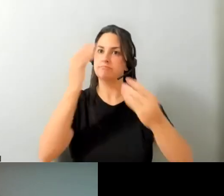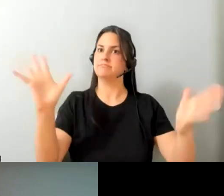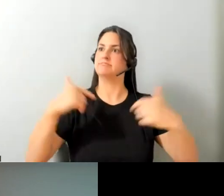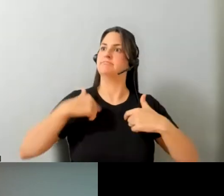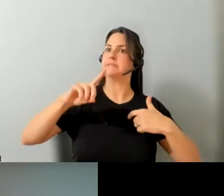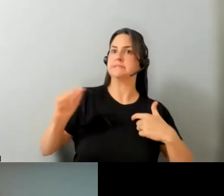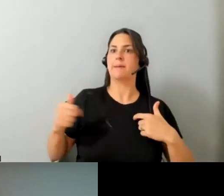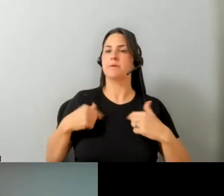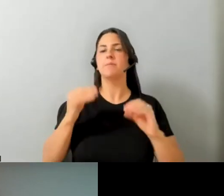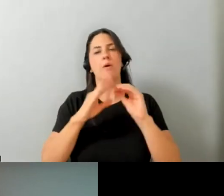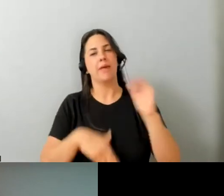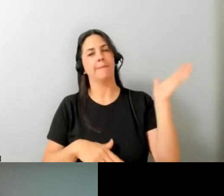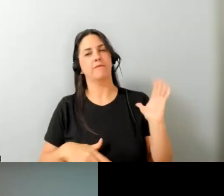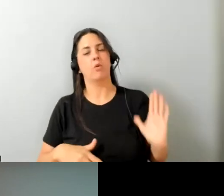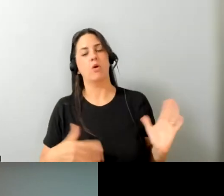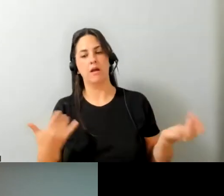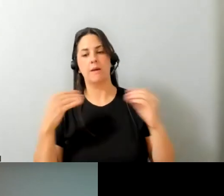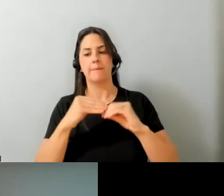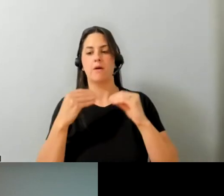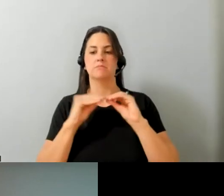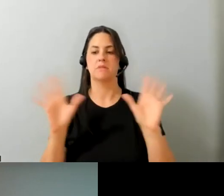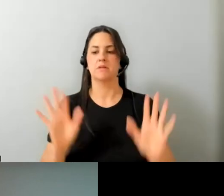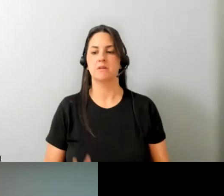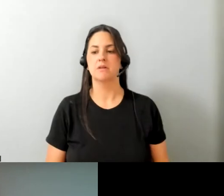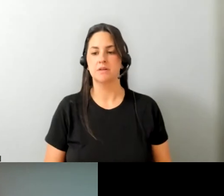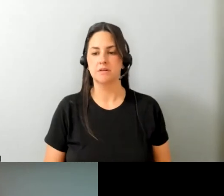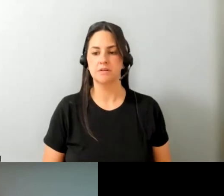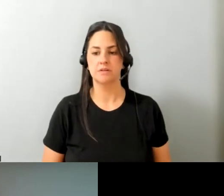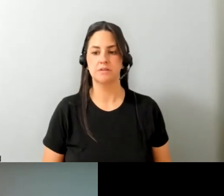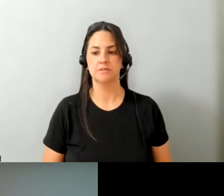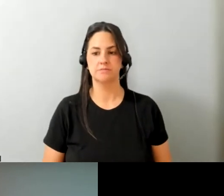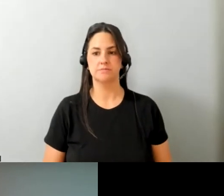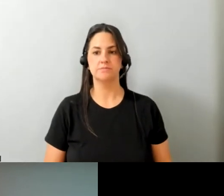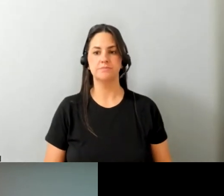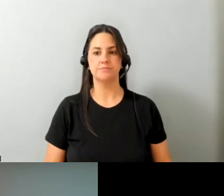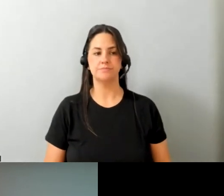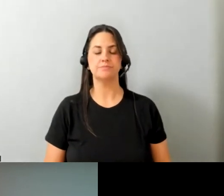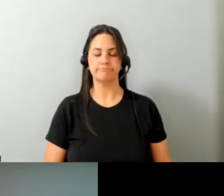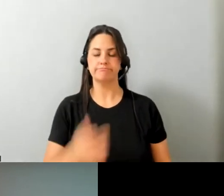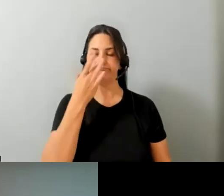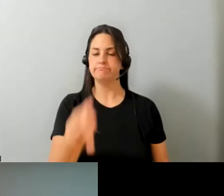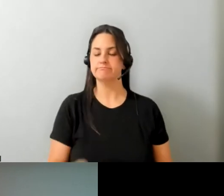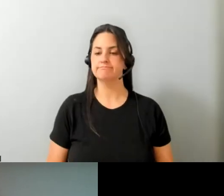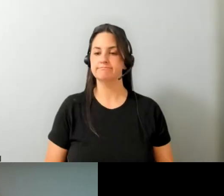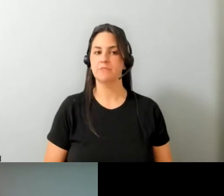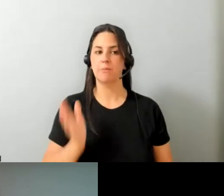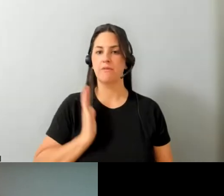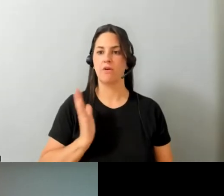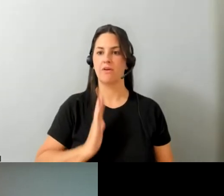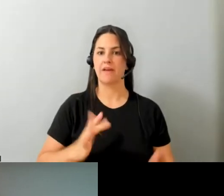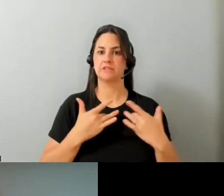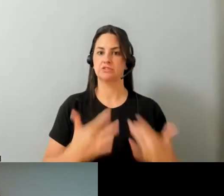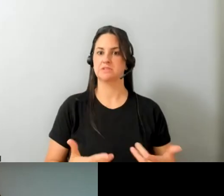than they used to and i think that's great and i'm really interested because um there was a trend towards greater